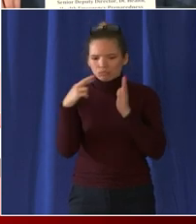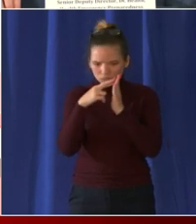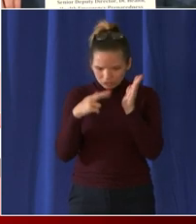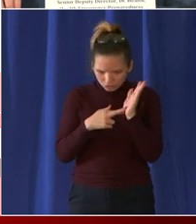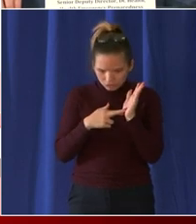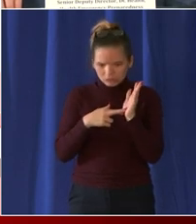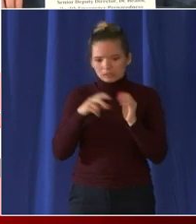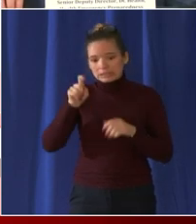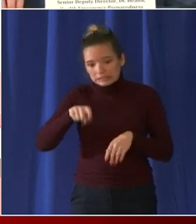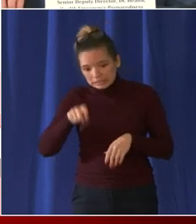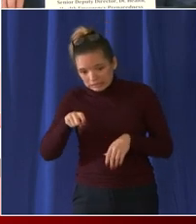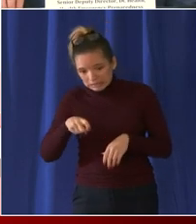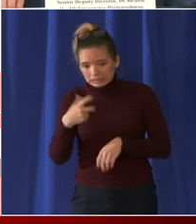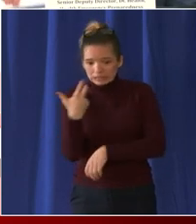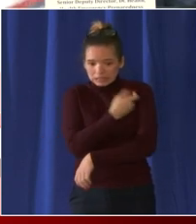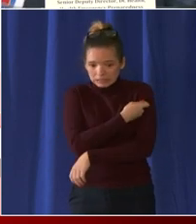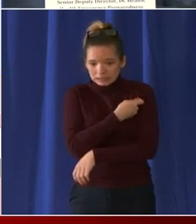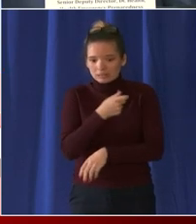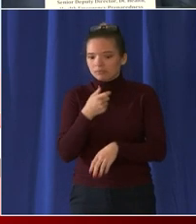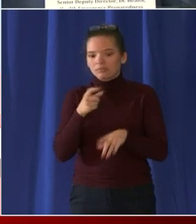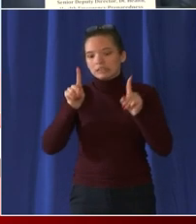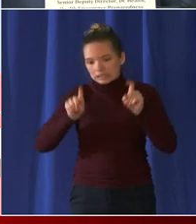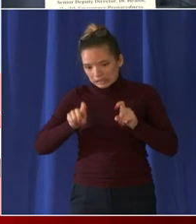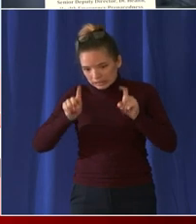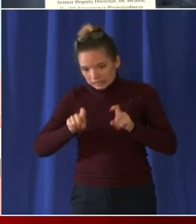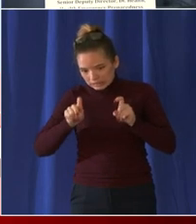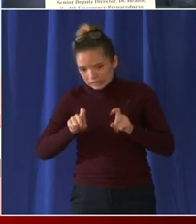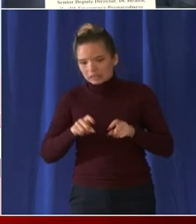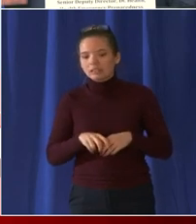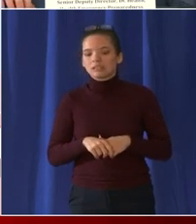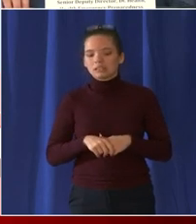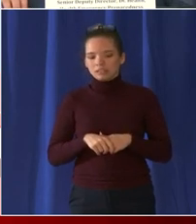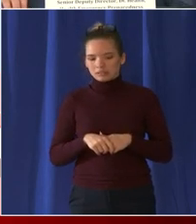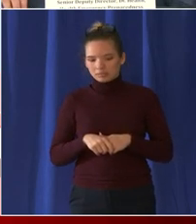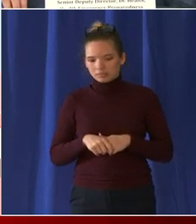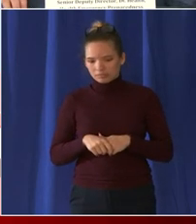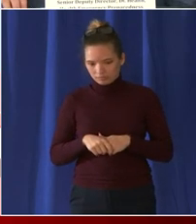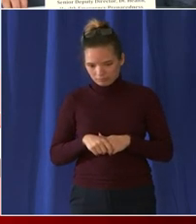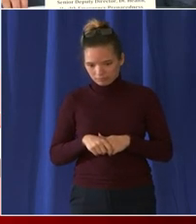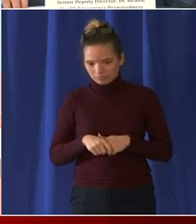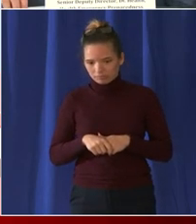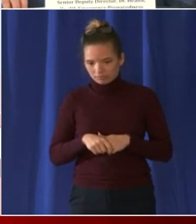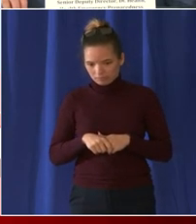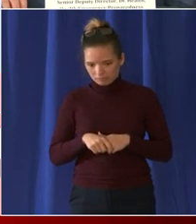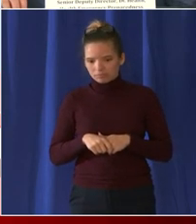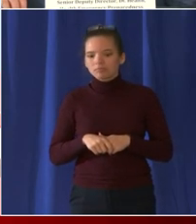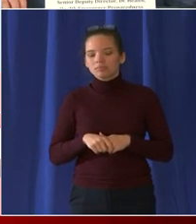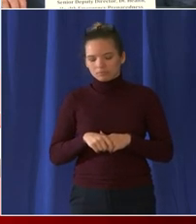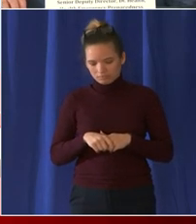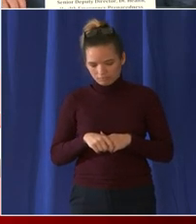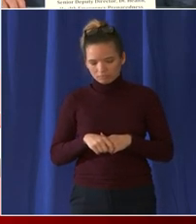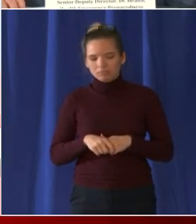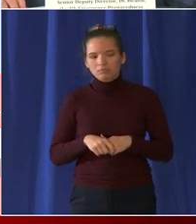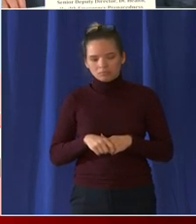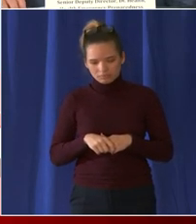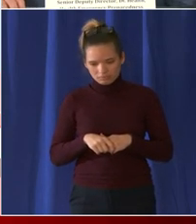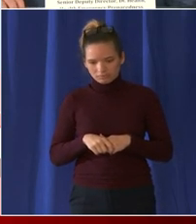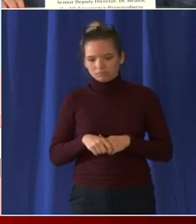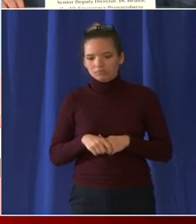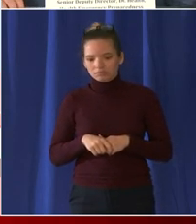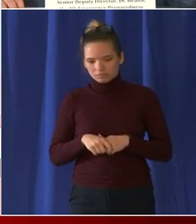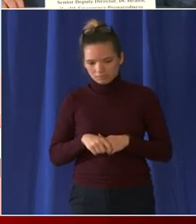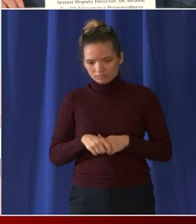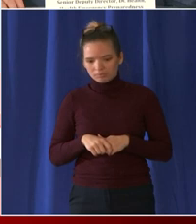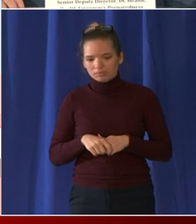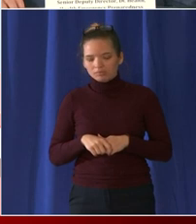need a test get a test dot com then we also want to talk about what to do if you get